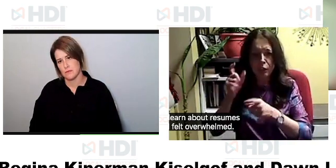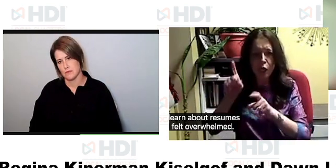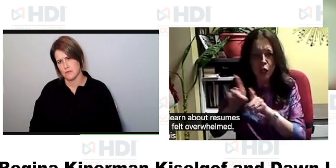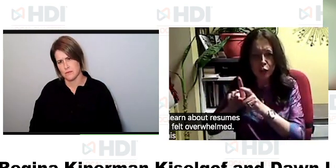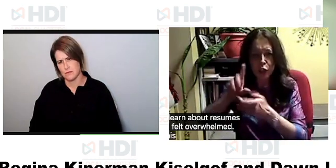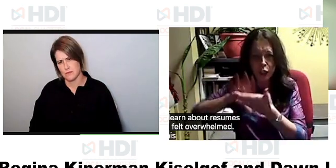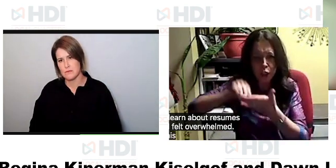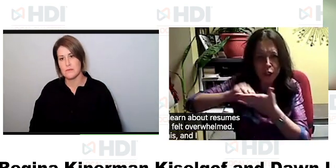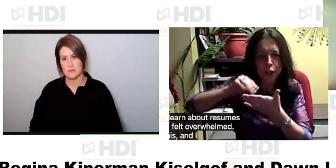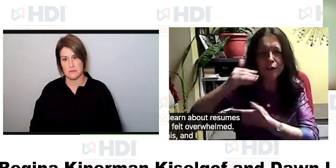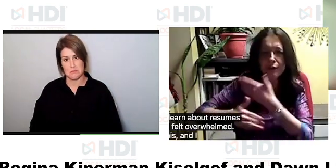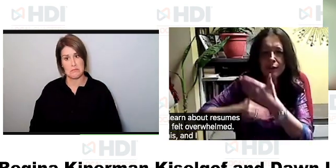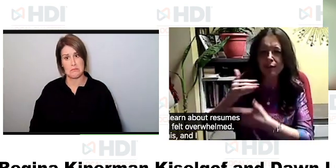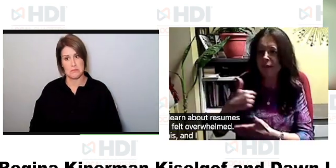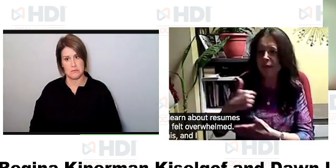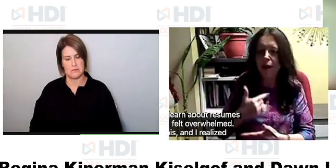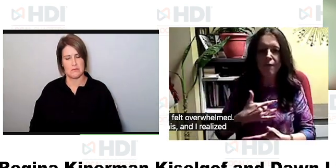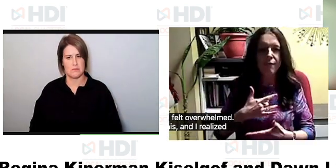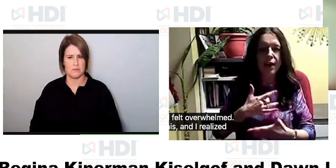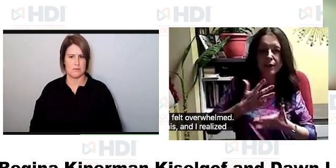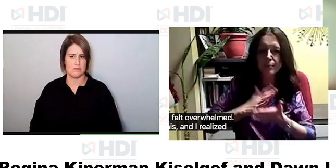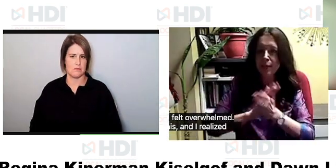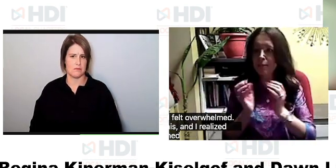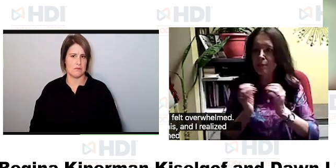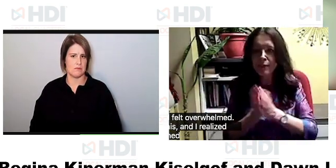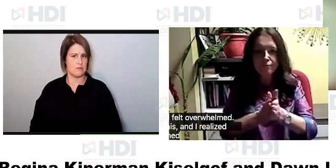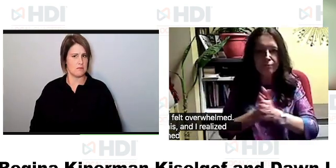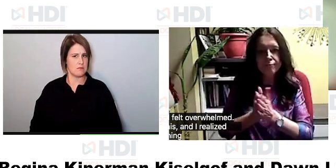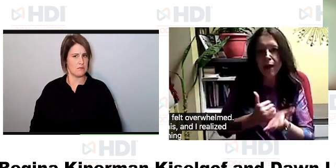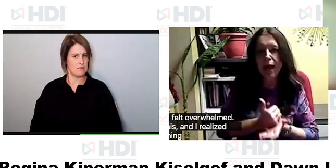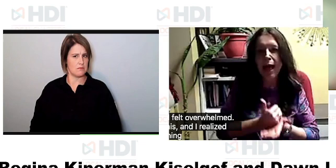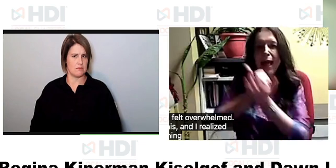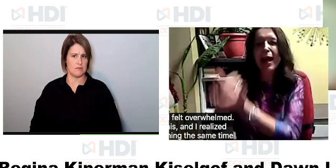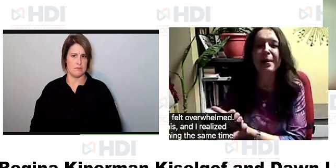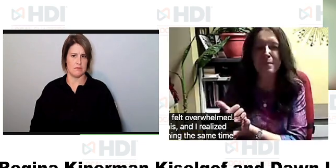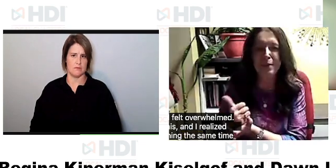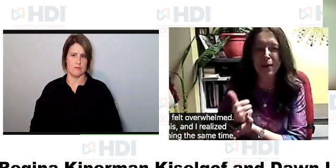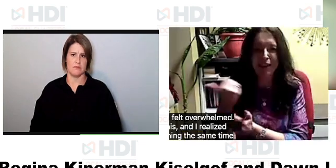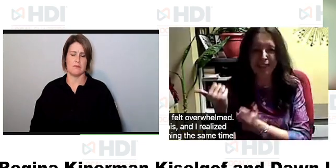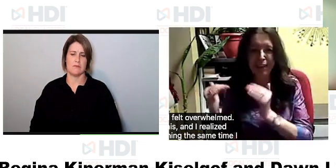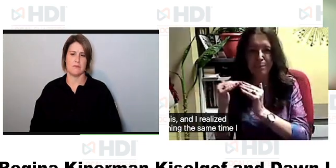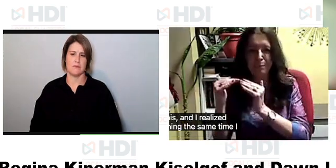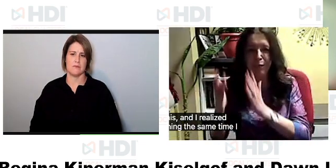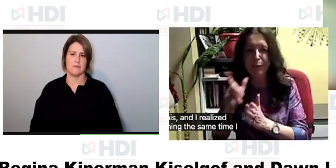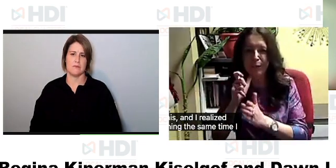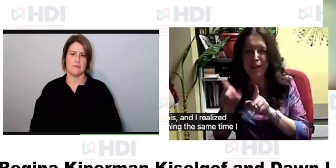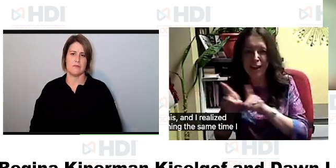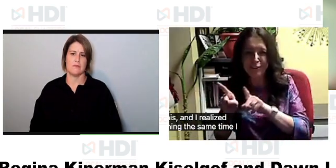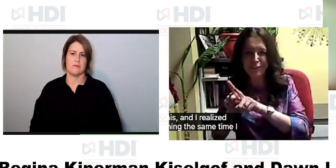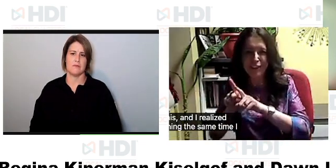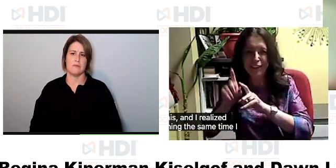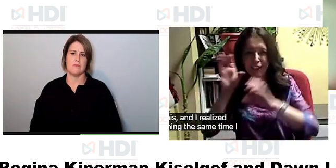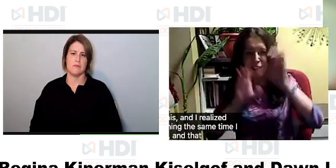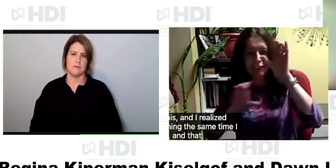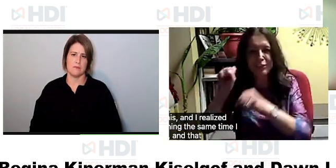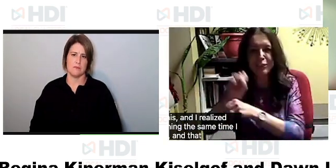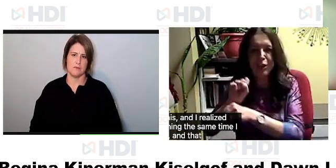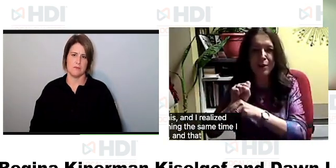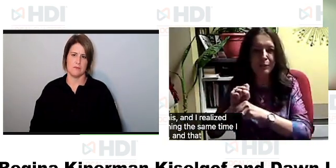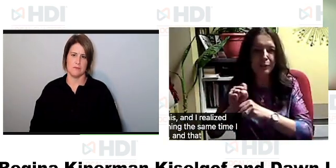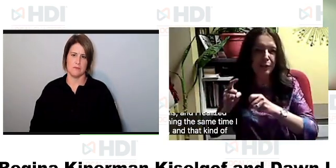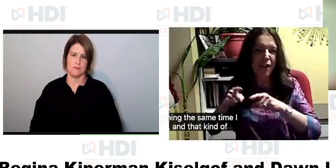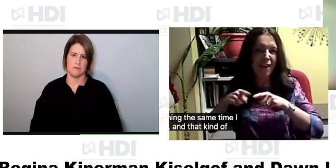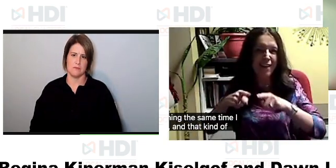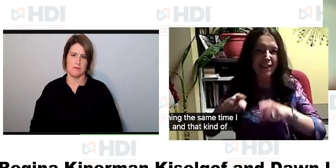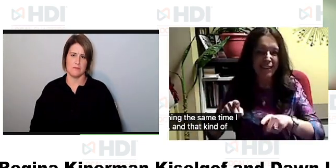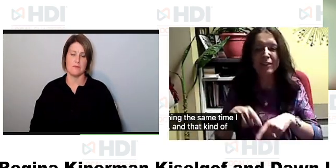and i realized that my other peers were learning the same time i was and they were motivated and that kind of gave me